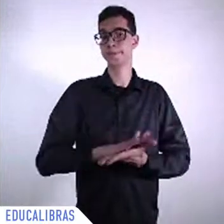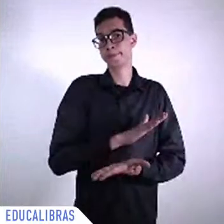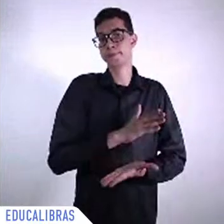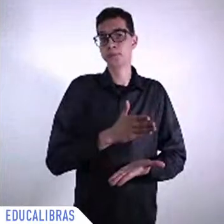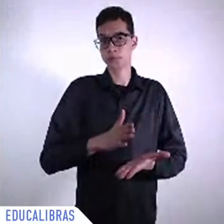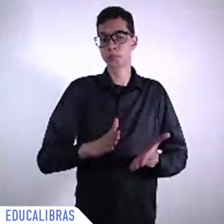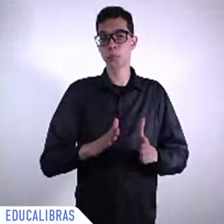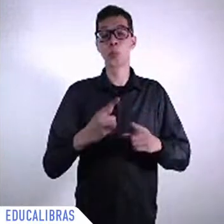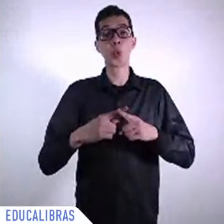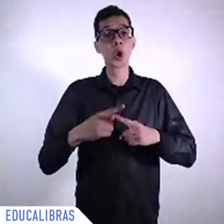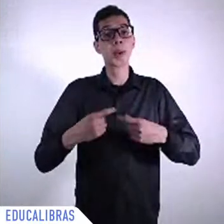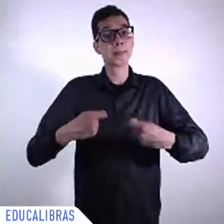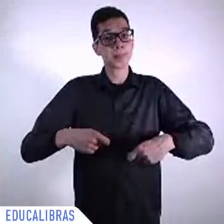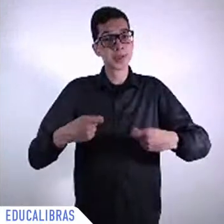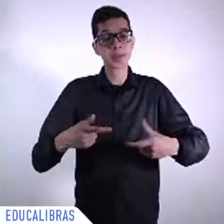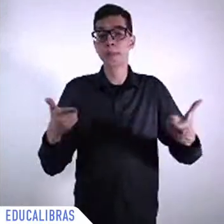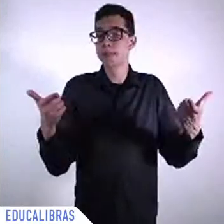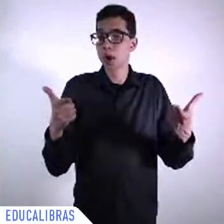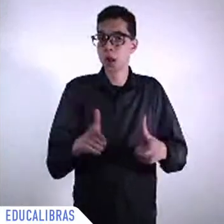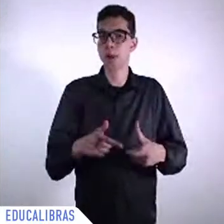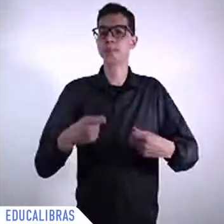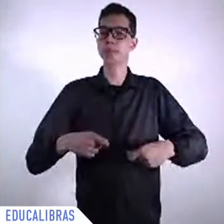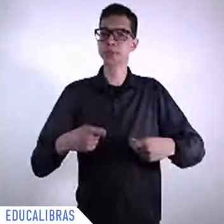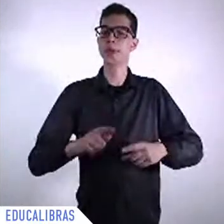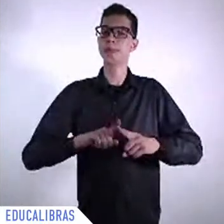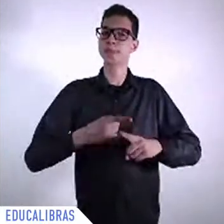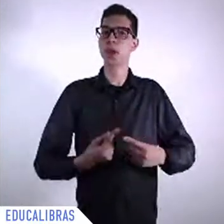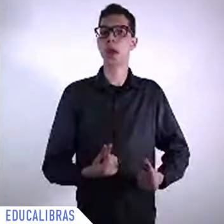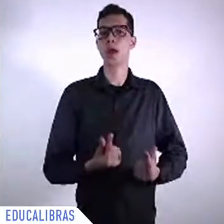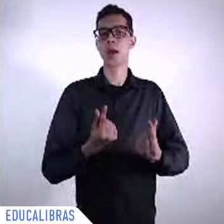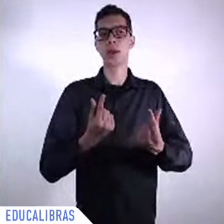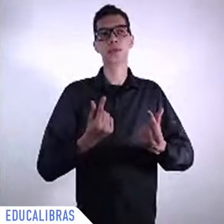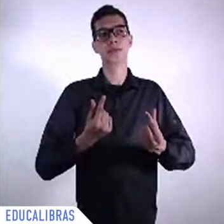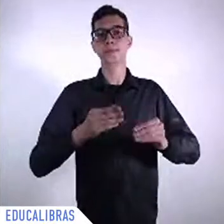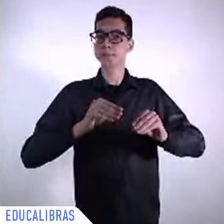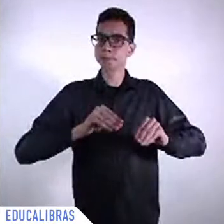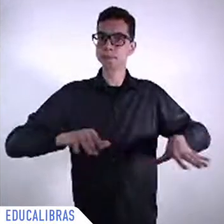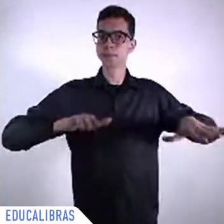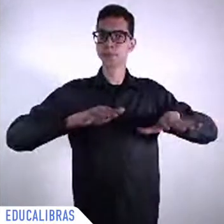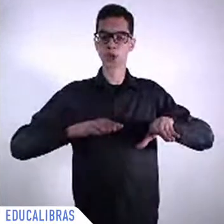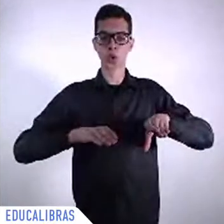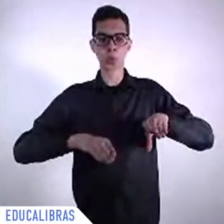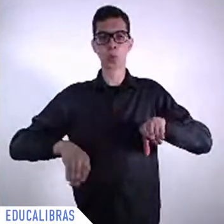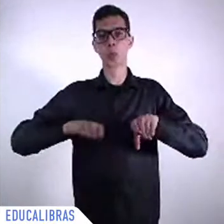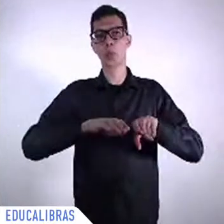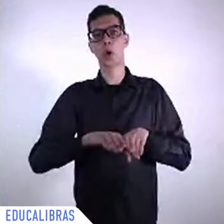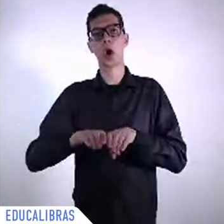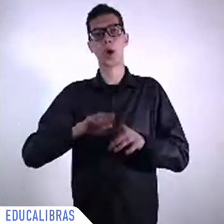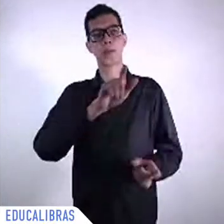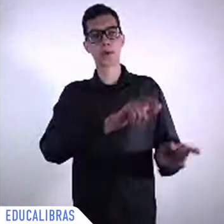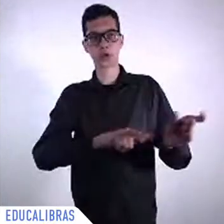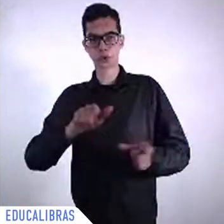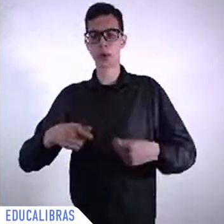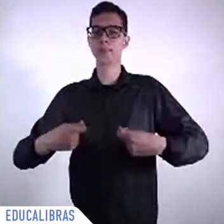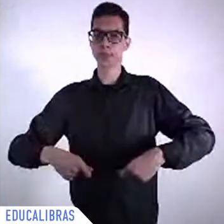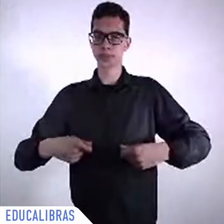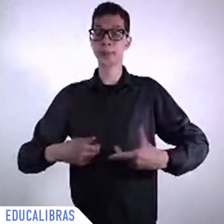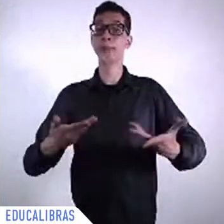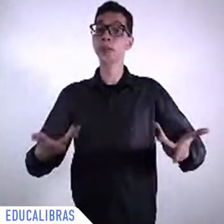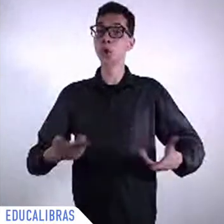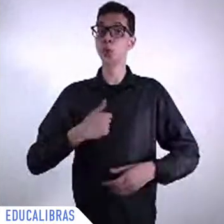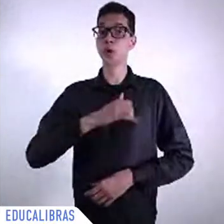out of the crisis and the way out to reduce inequalities which is not as I said the only way but it is to